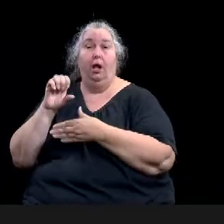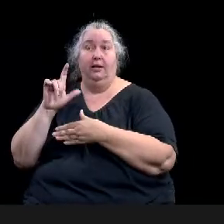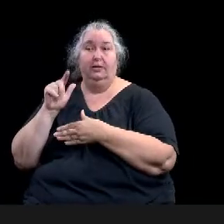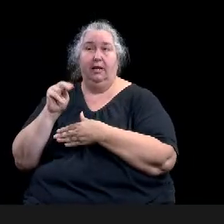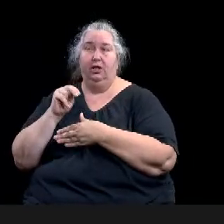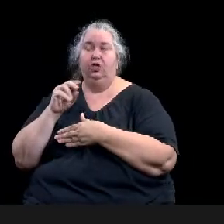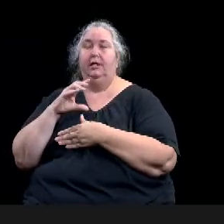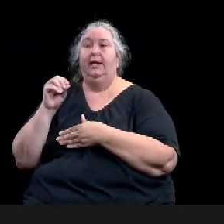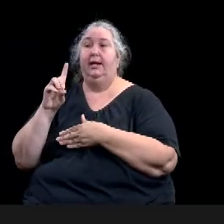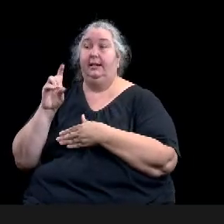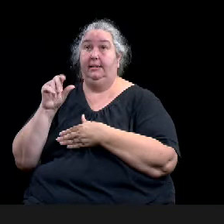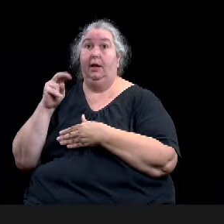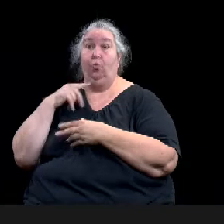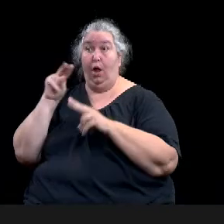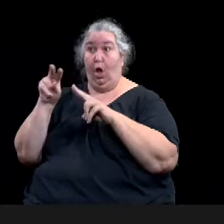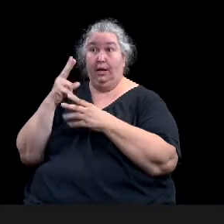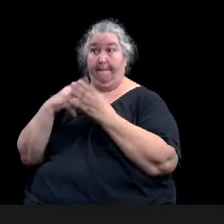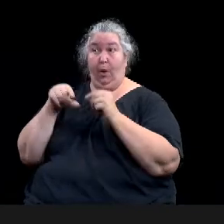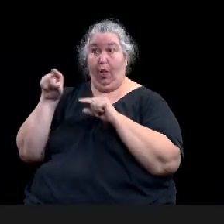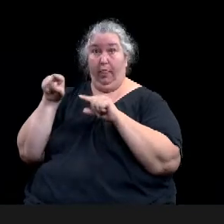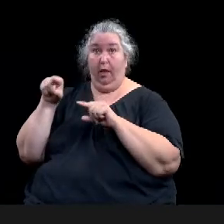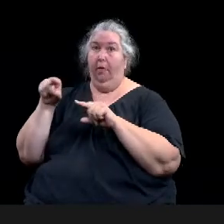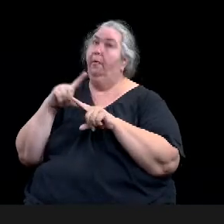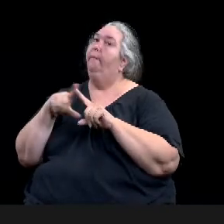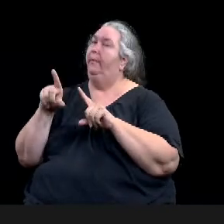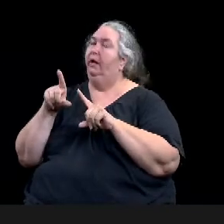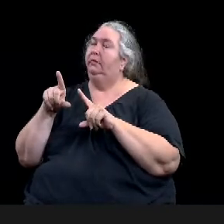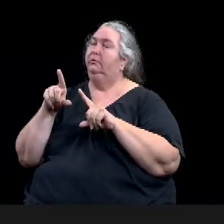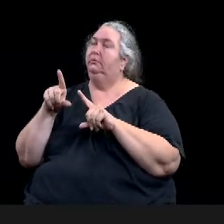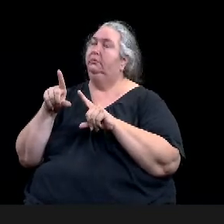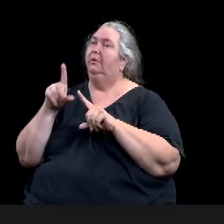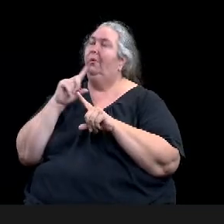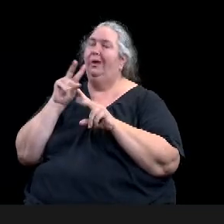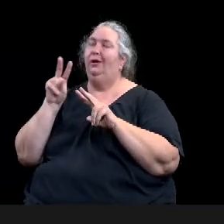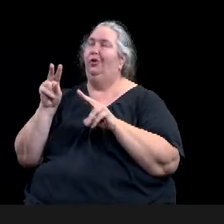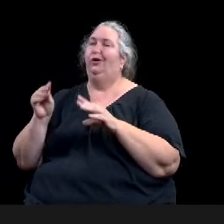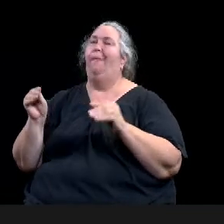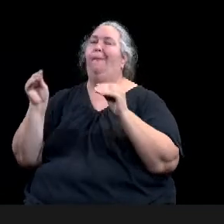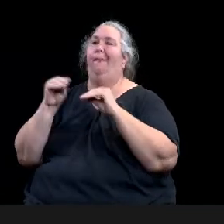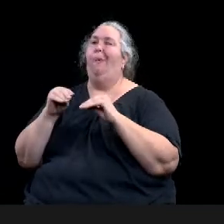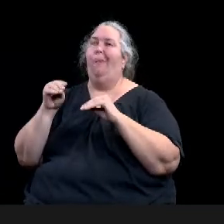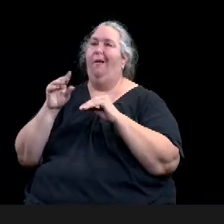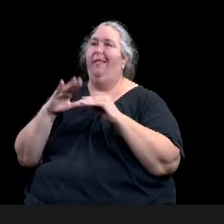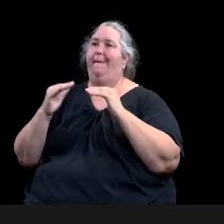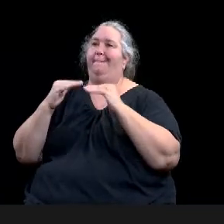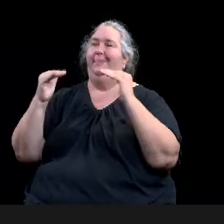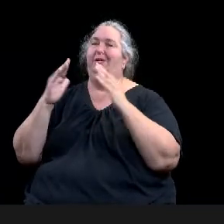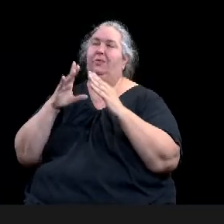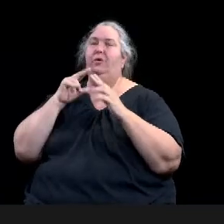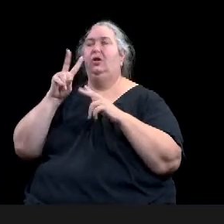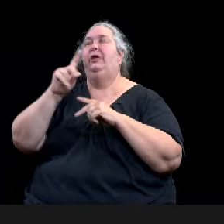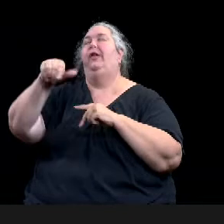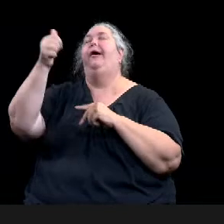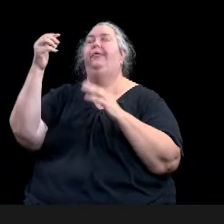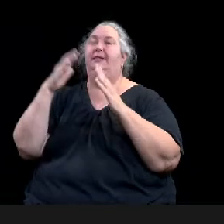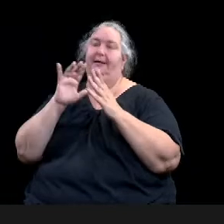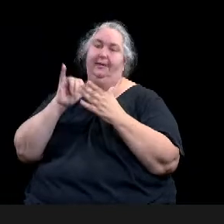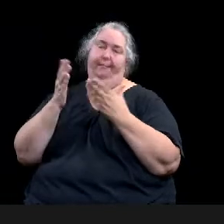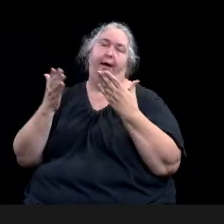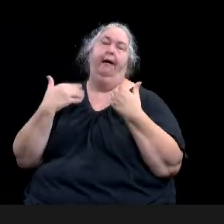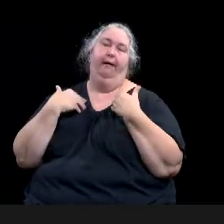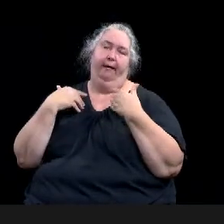cities that might have programs, um, that we could learn from. I would like to give a special thanks to the cities of Arlington,